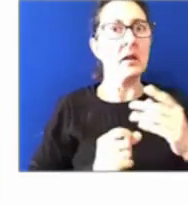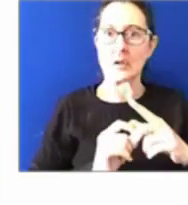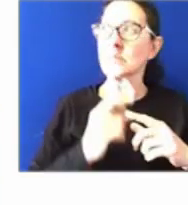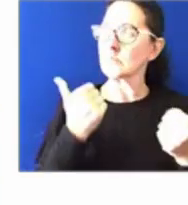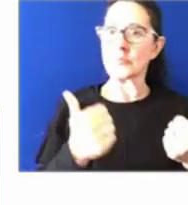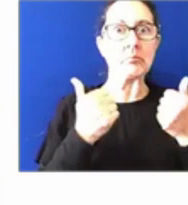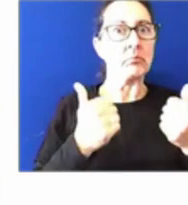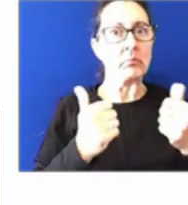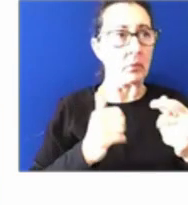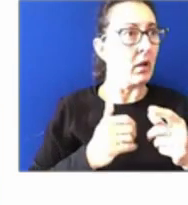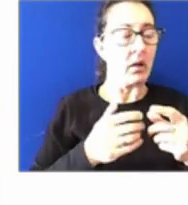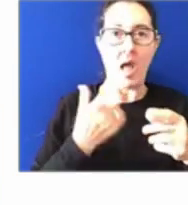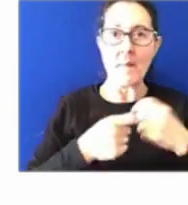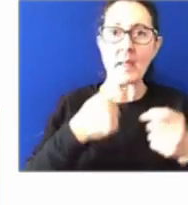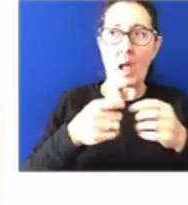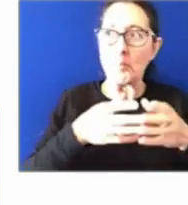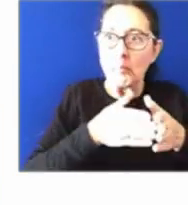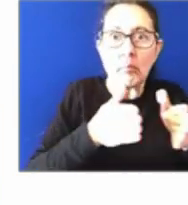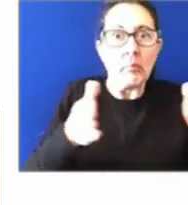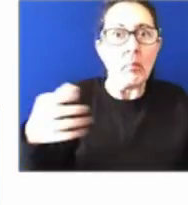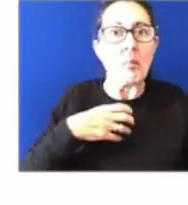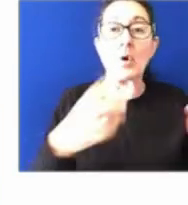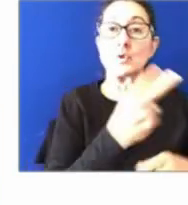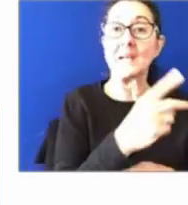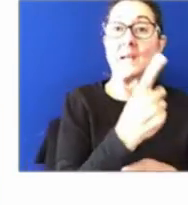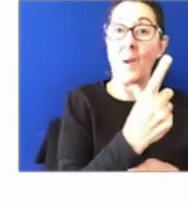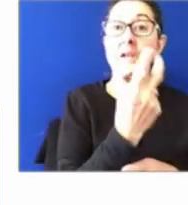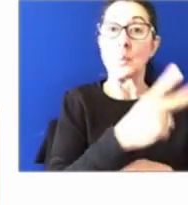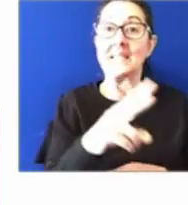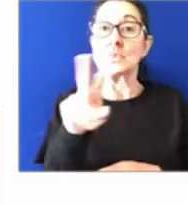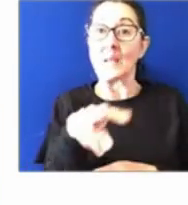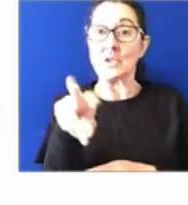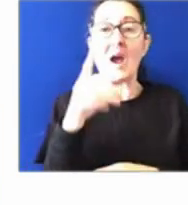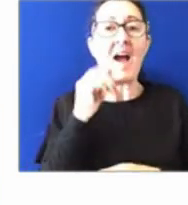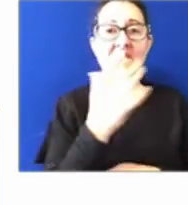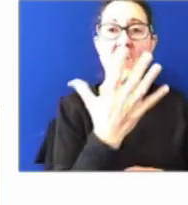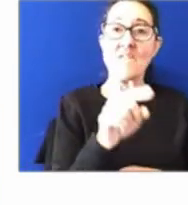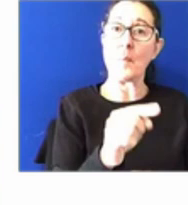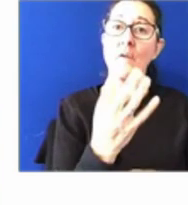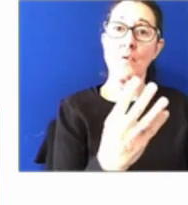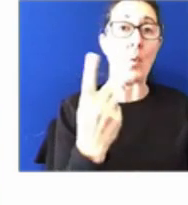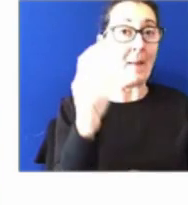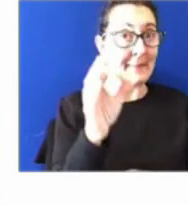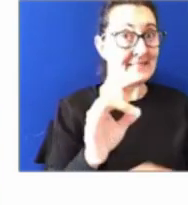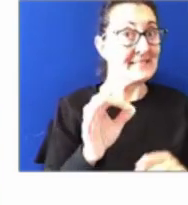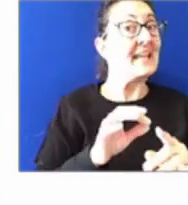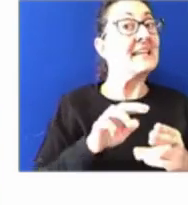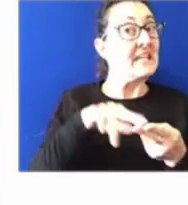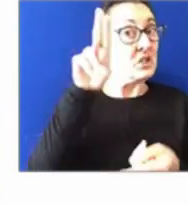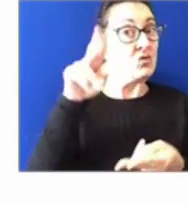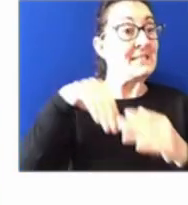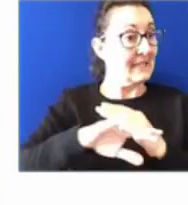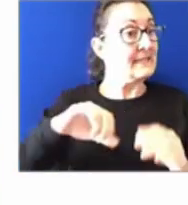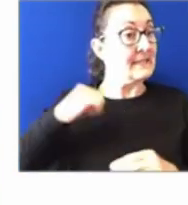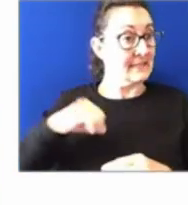-22 we saw a 5.4% increase in staff taking up mobility opportunities on a permanent basis.